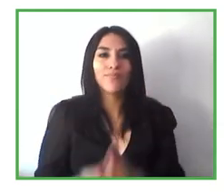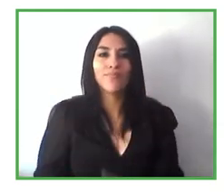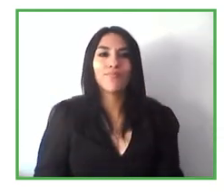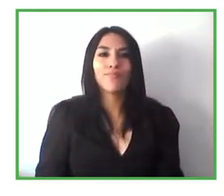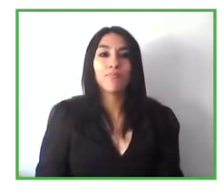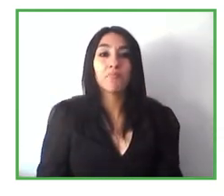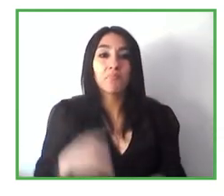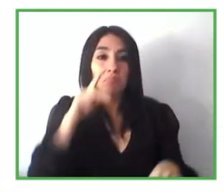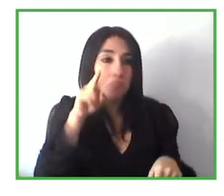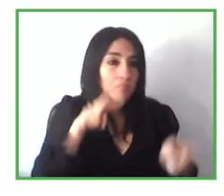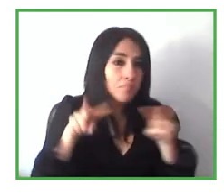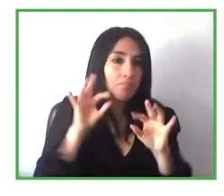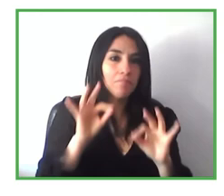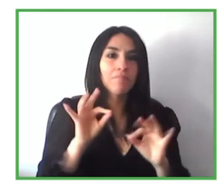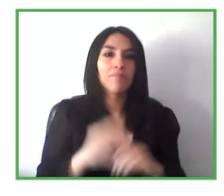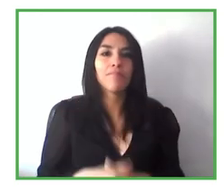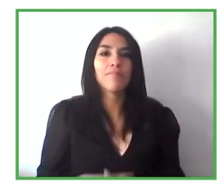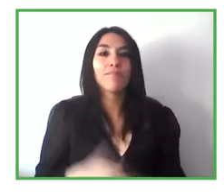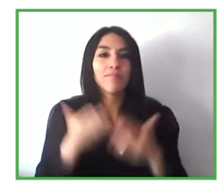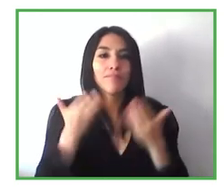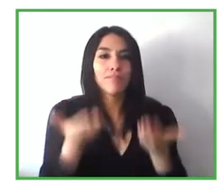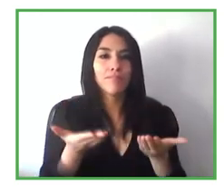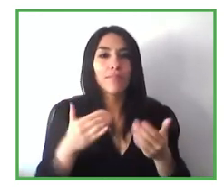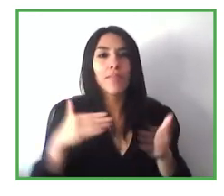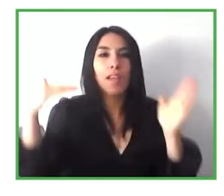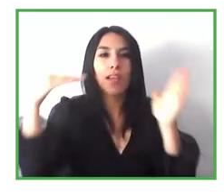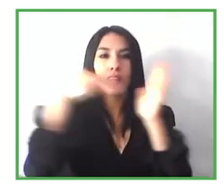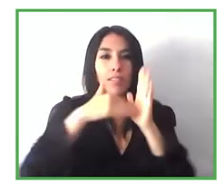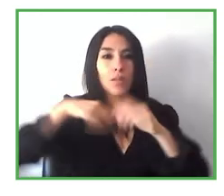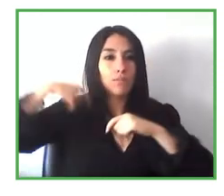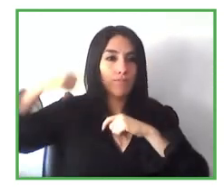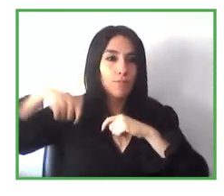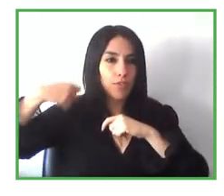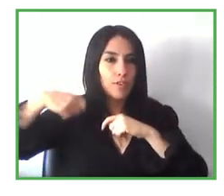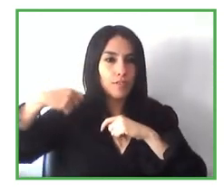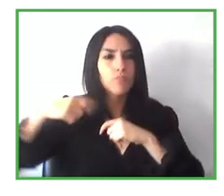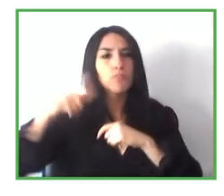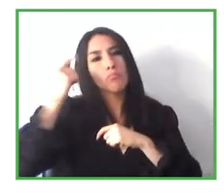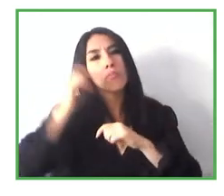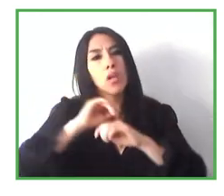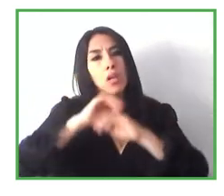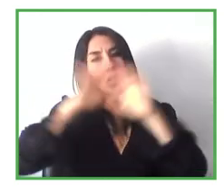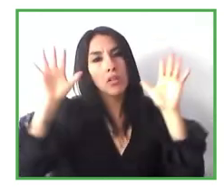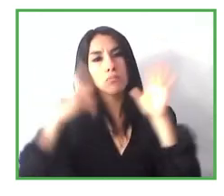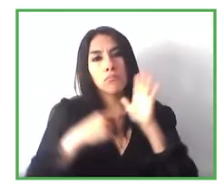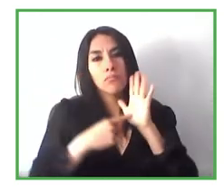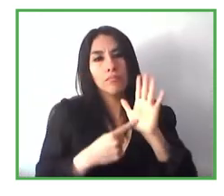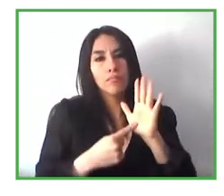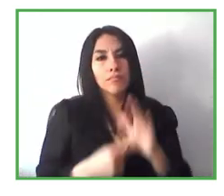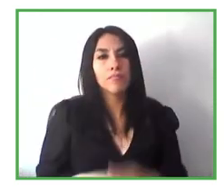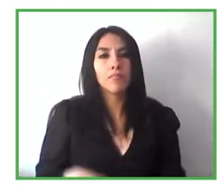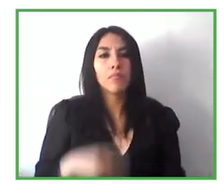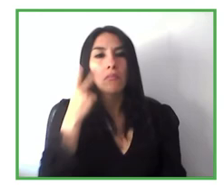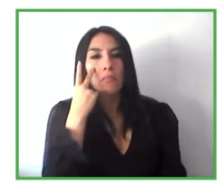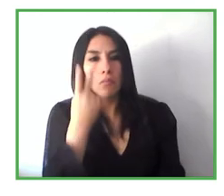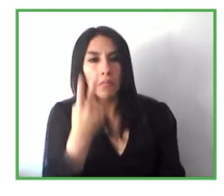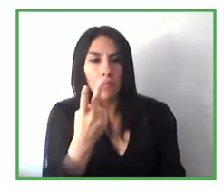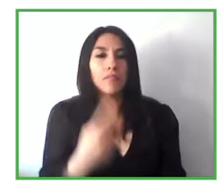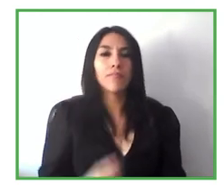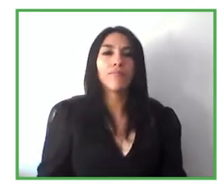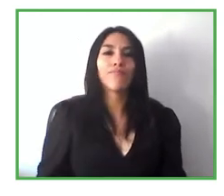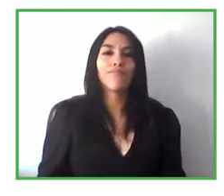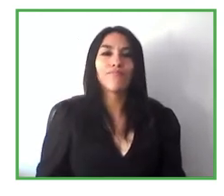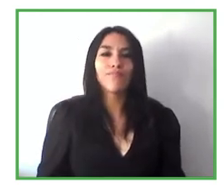visualize this great session that I think it's going to be recorded and to share it as well.